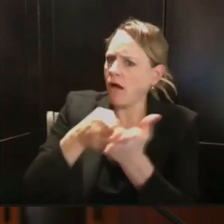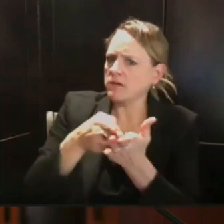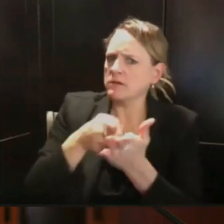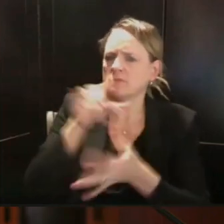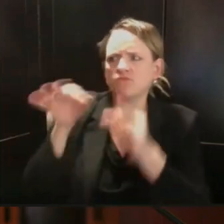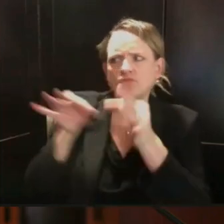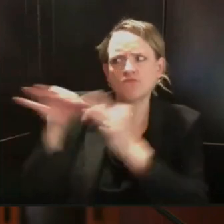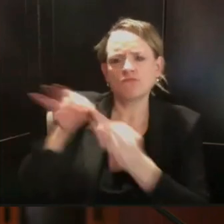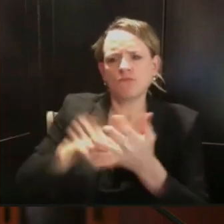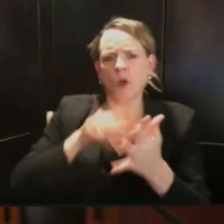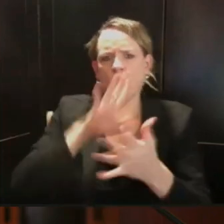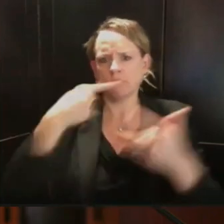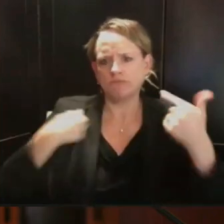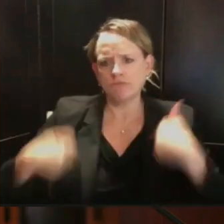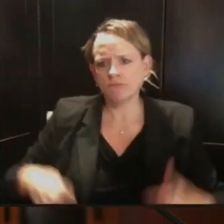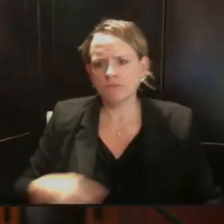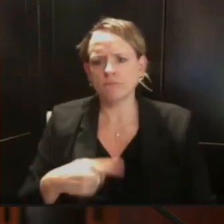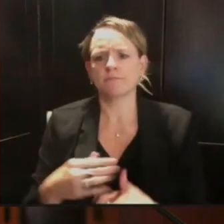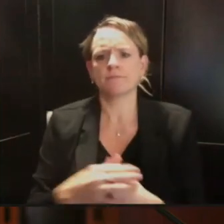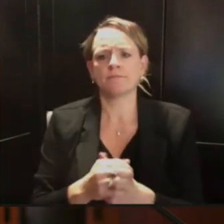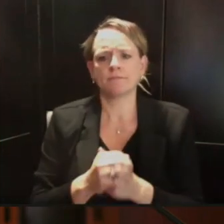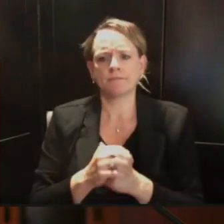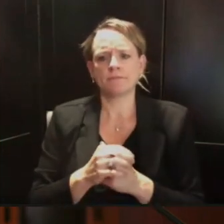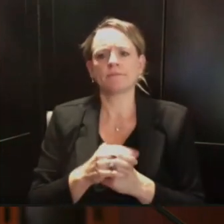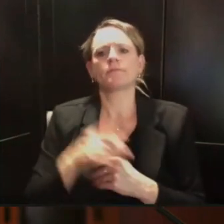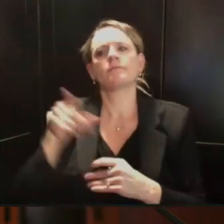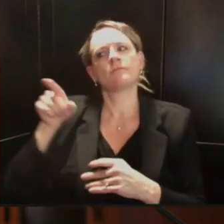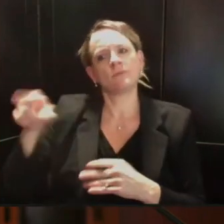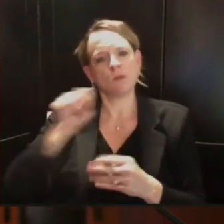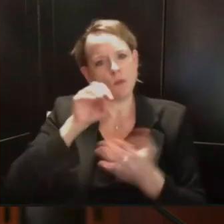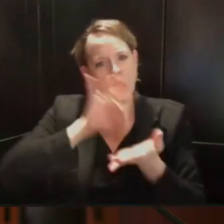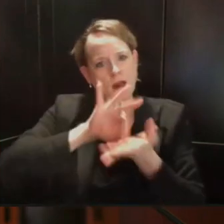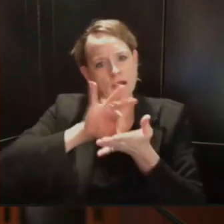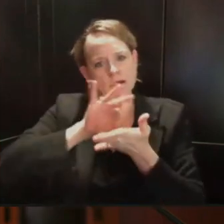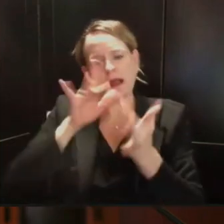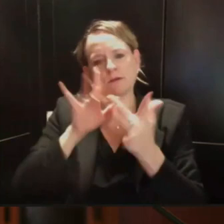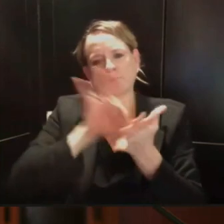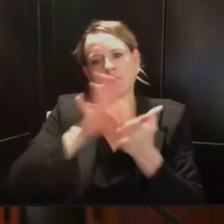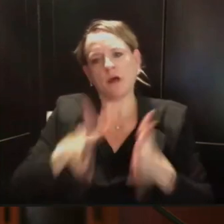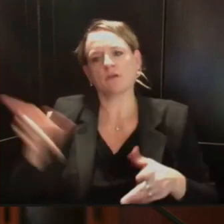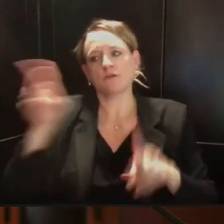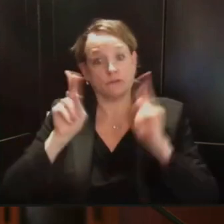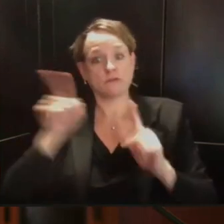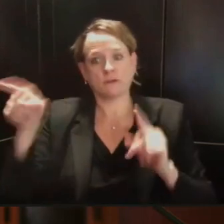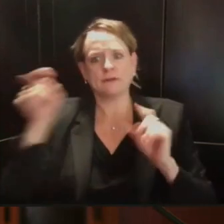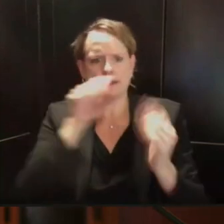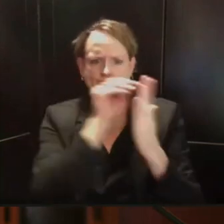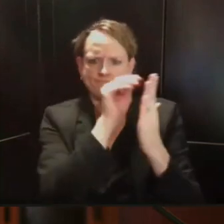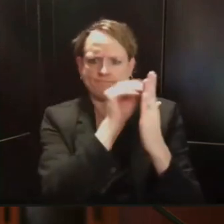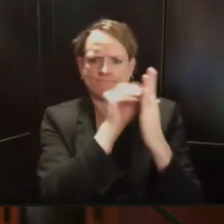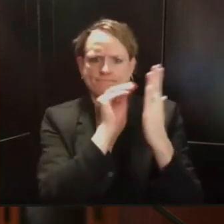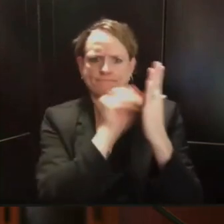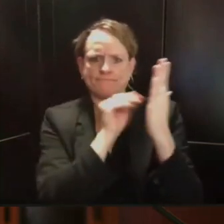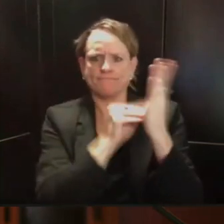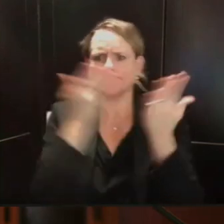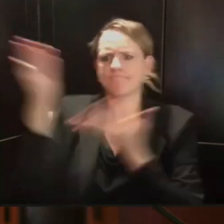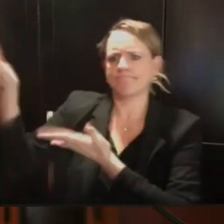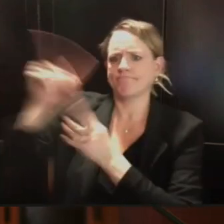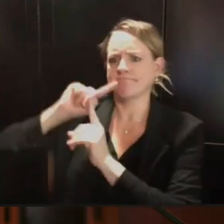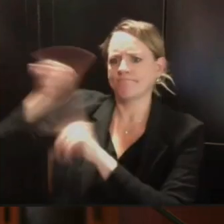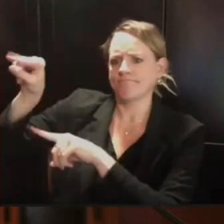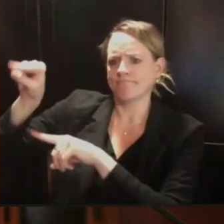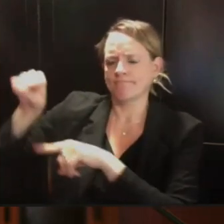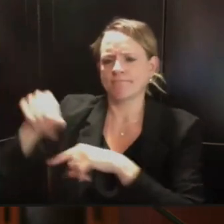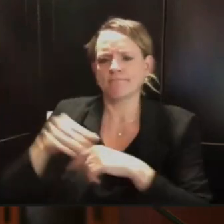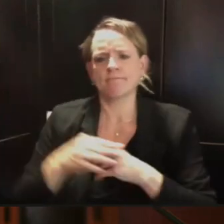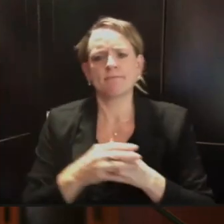that we do what we need to do to stop the spread so that there are less contacts, less tracing work that needs